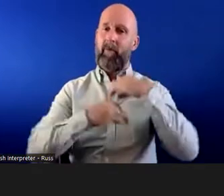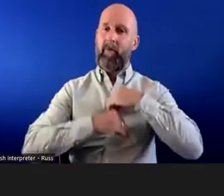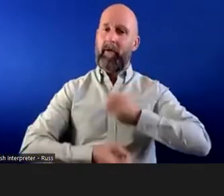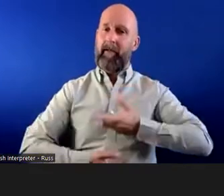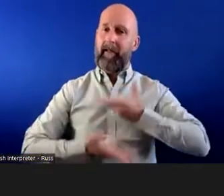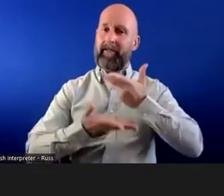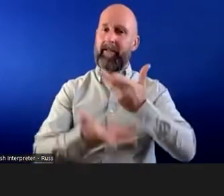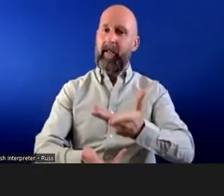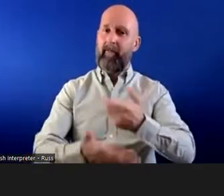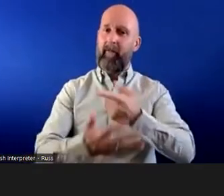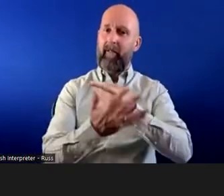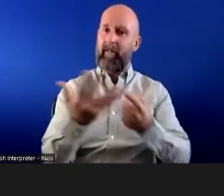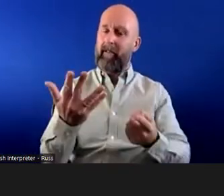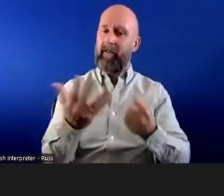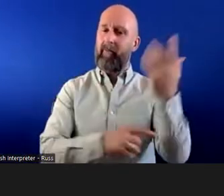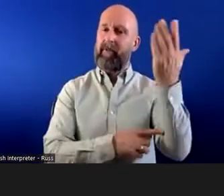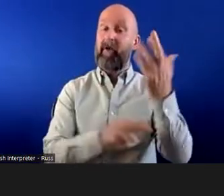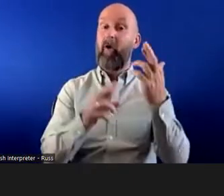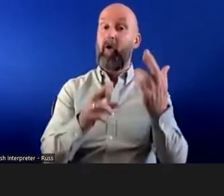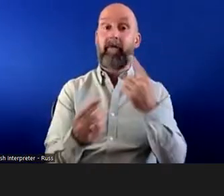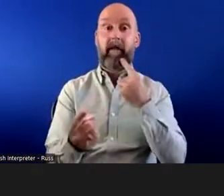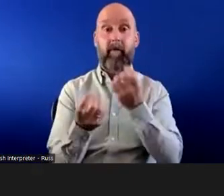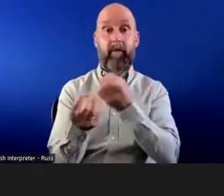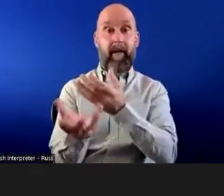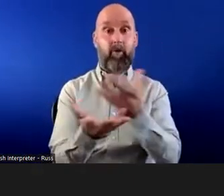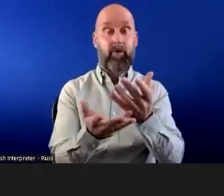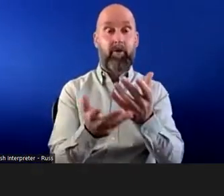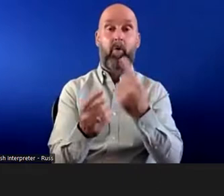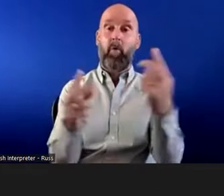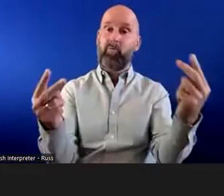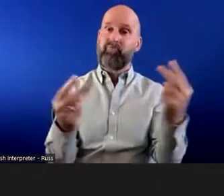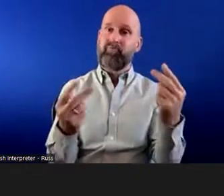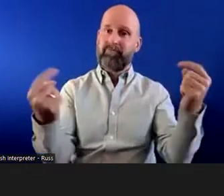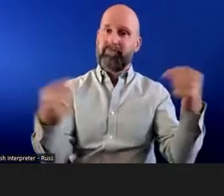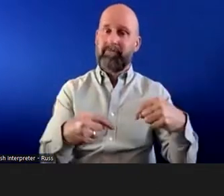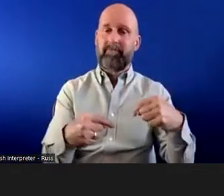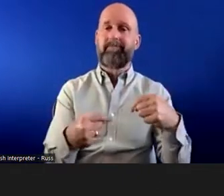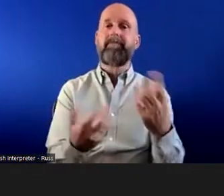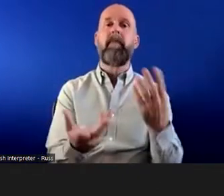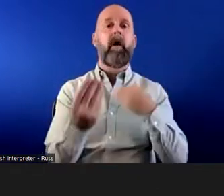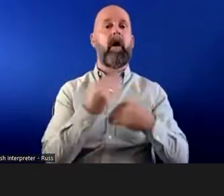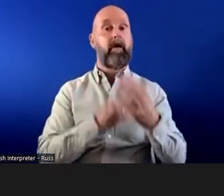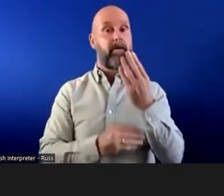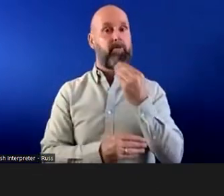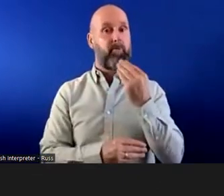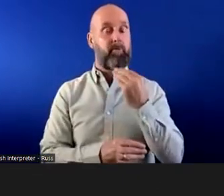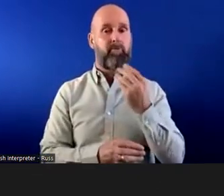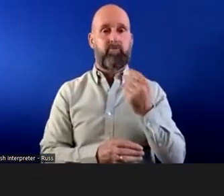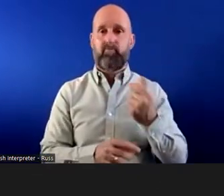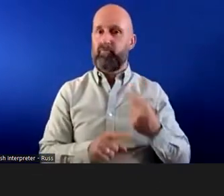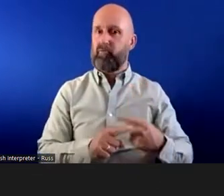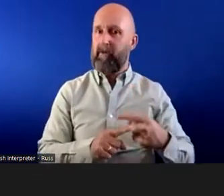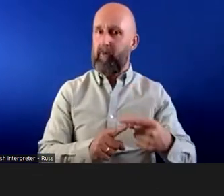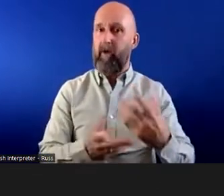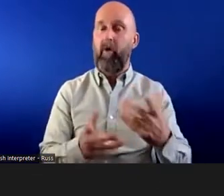useful information that hopefully people who are on the session today will be able to make use of straight away or go away